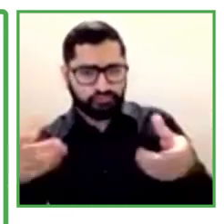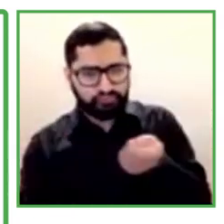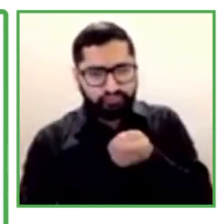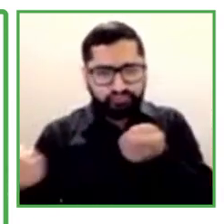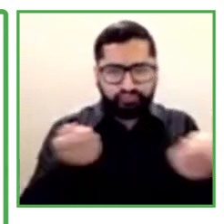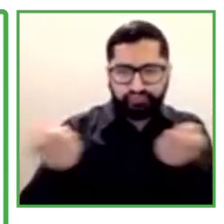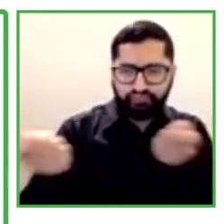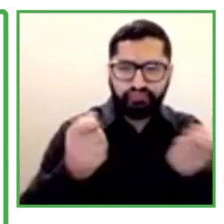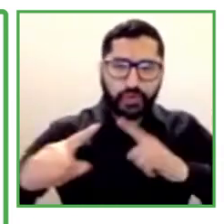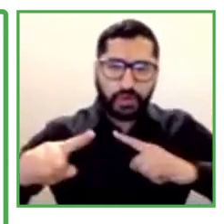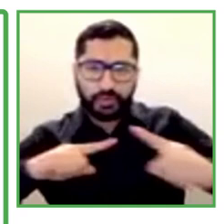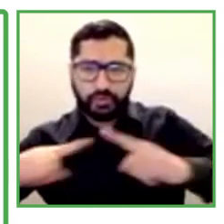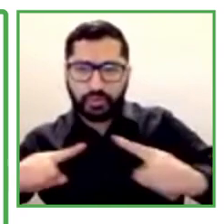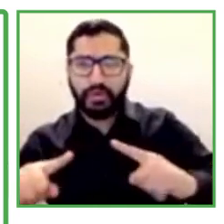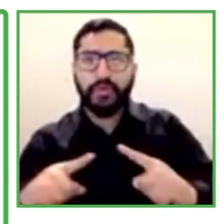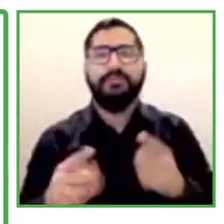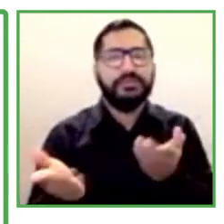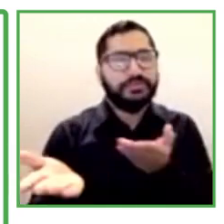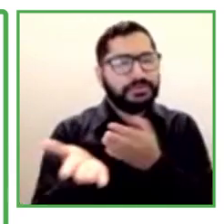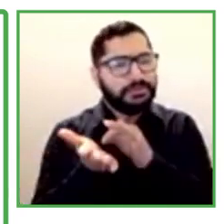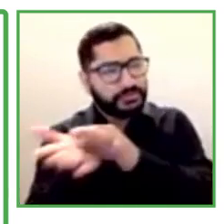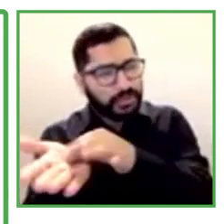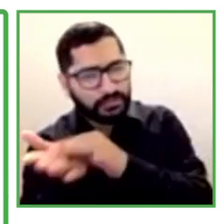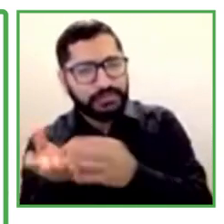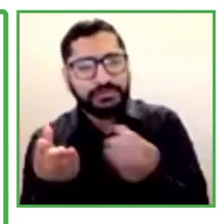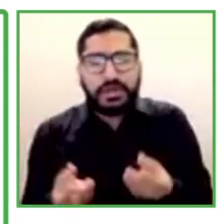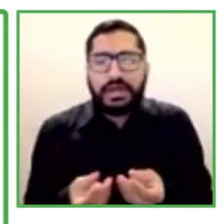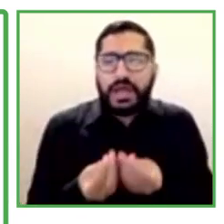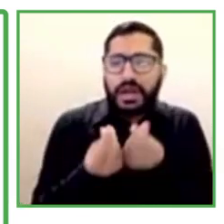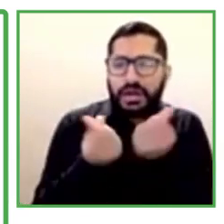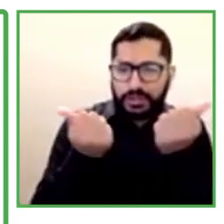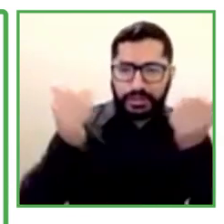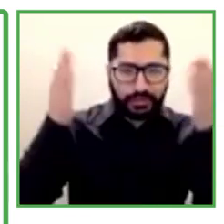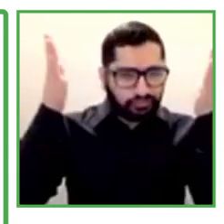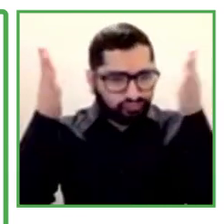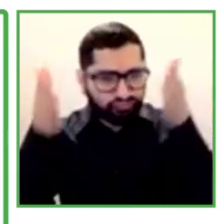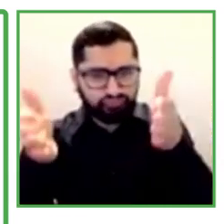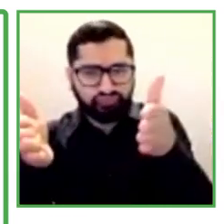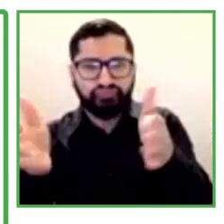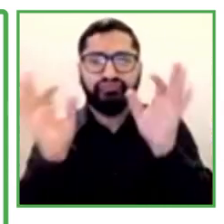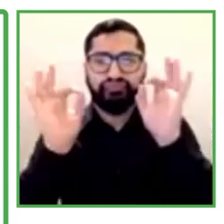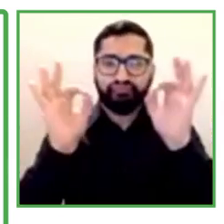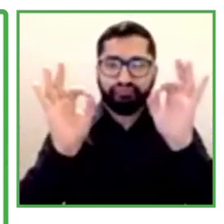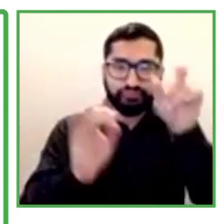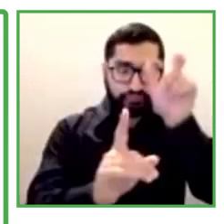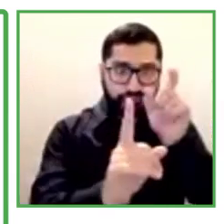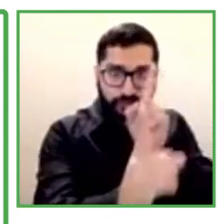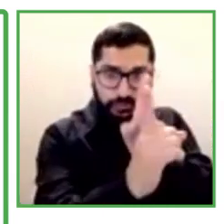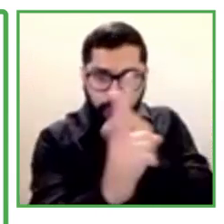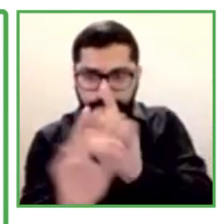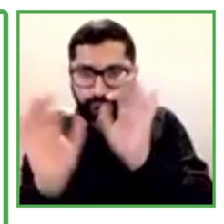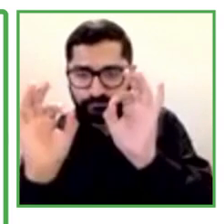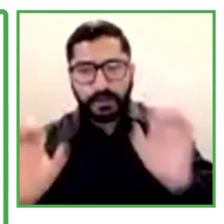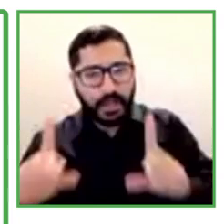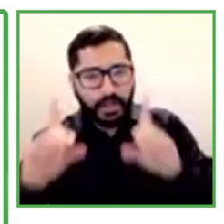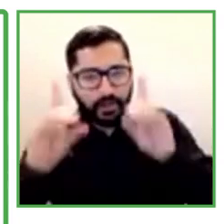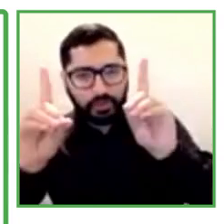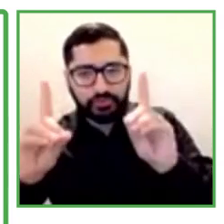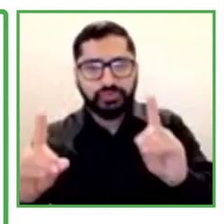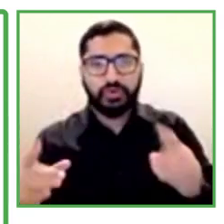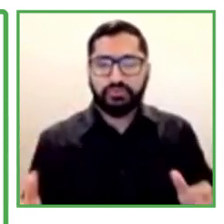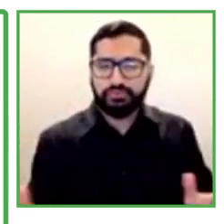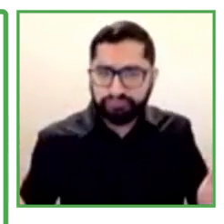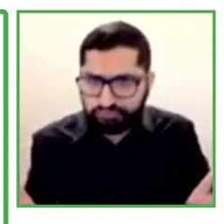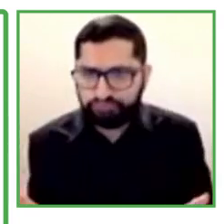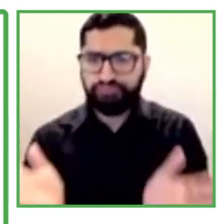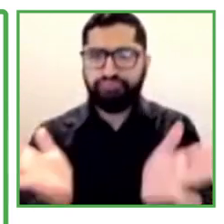to, educate, act and sustain. And our focus from inclusion is beyond gender equality, which is something that